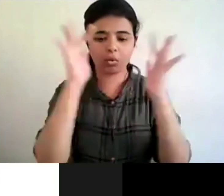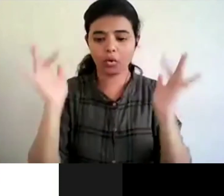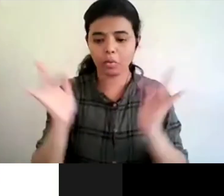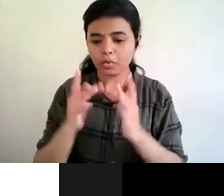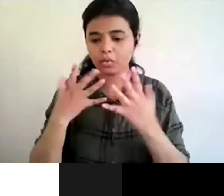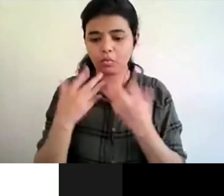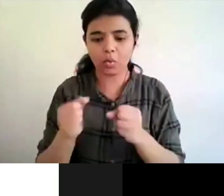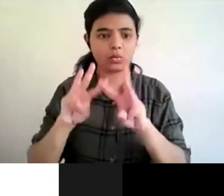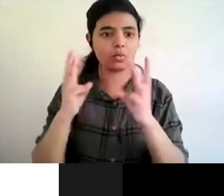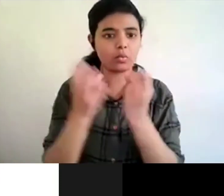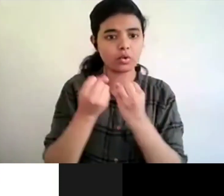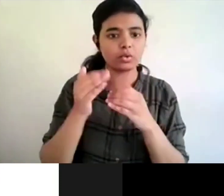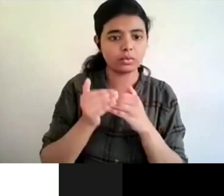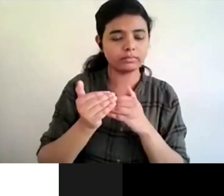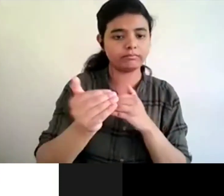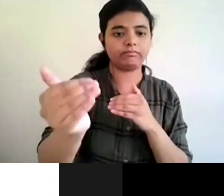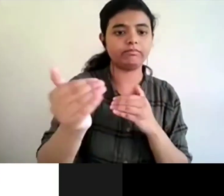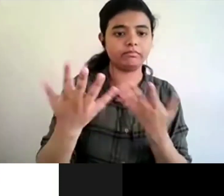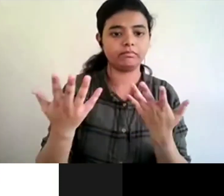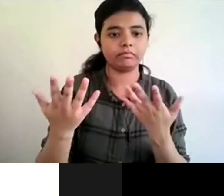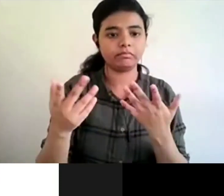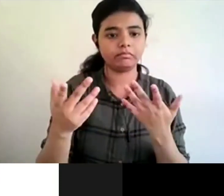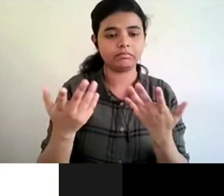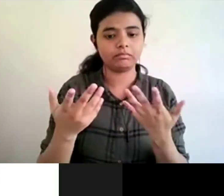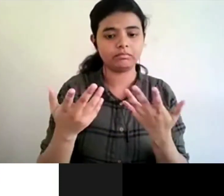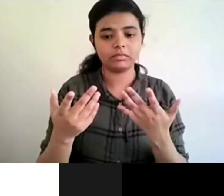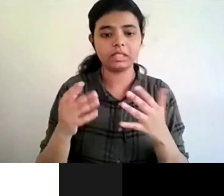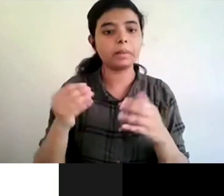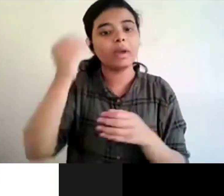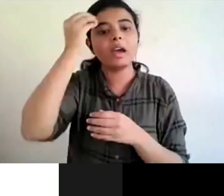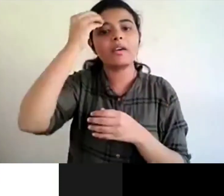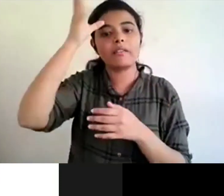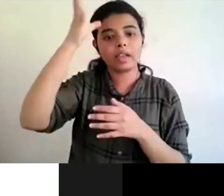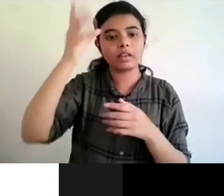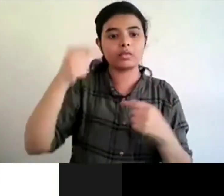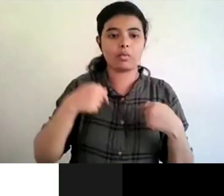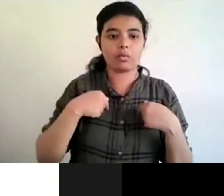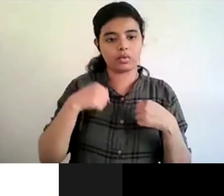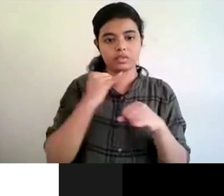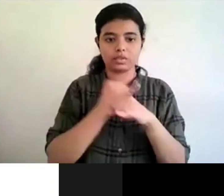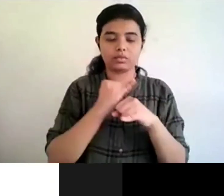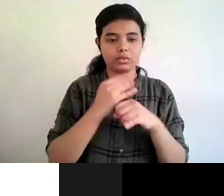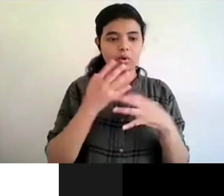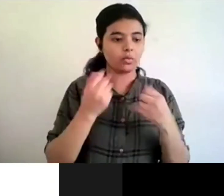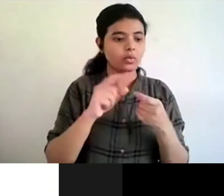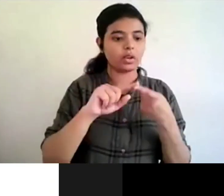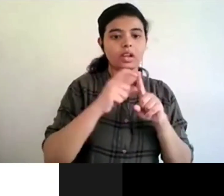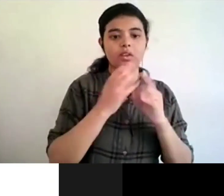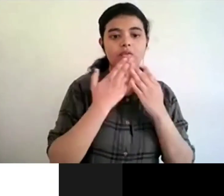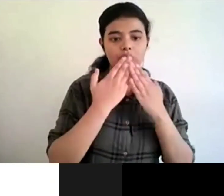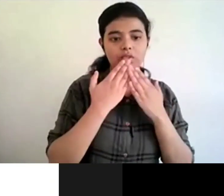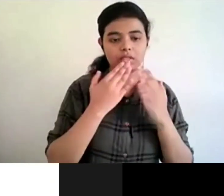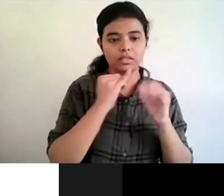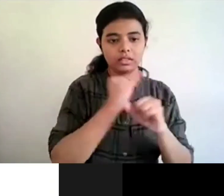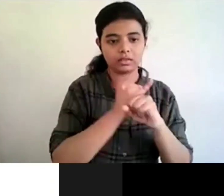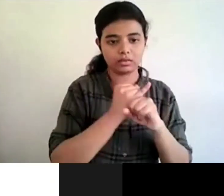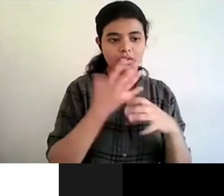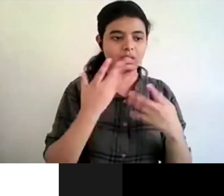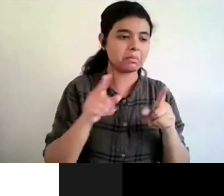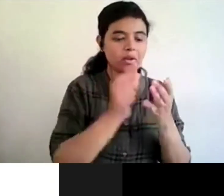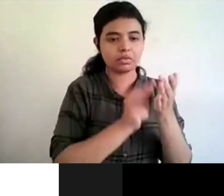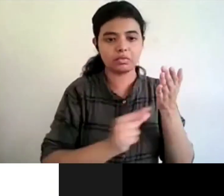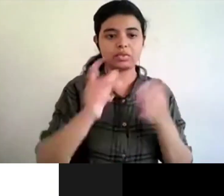works of kind of this to occur just make the awareness among our institution uh educational institutions then uh